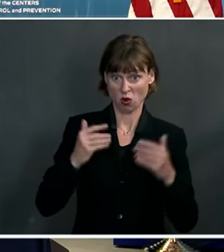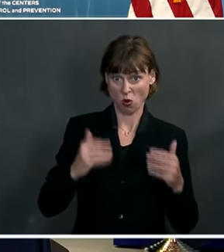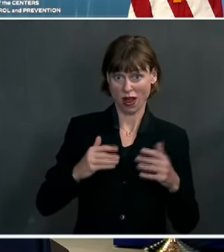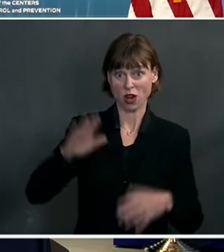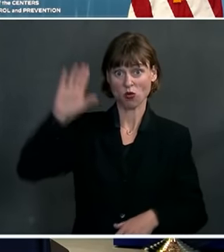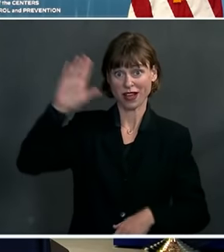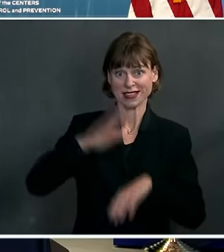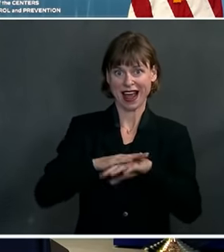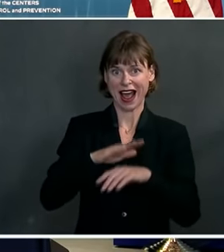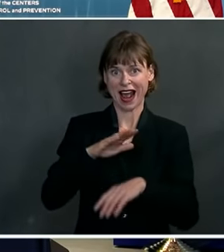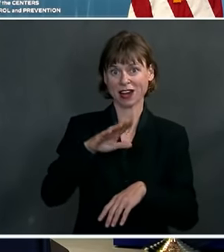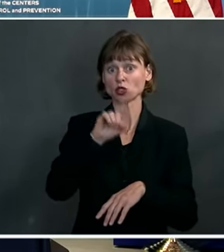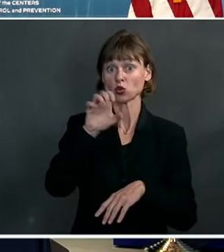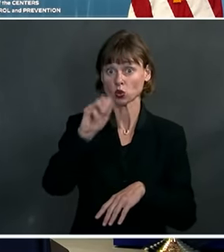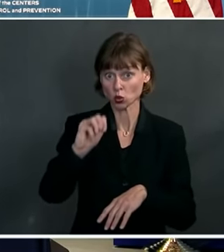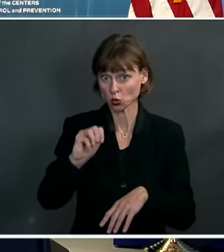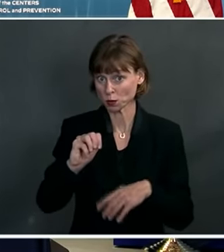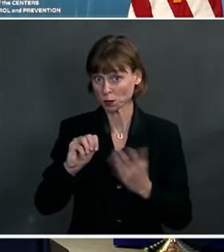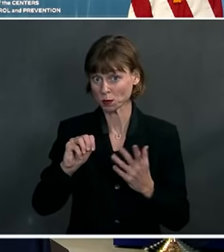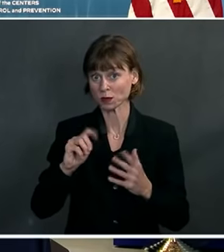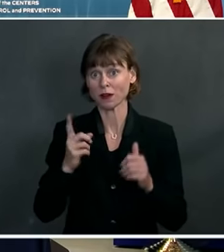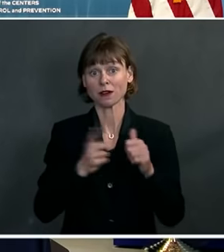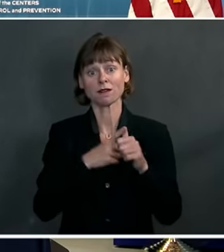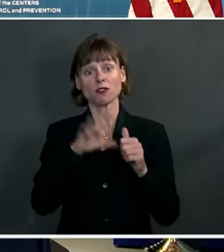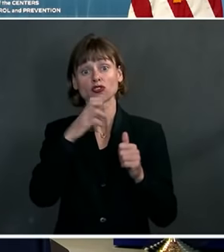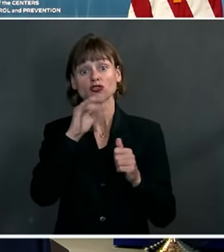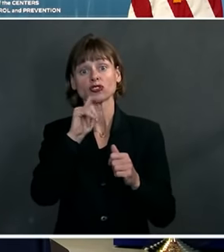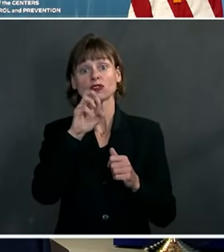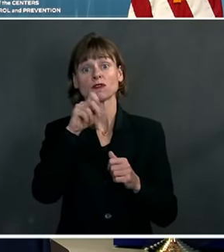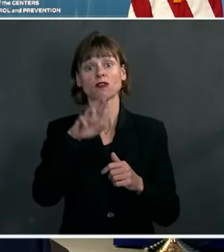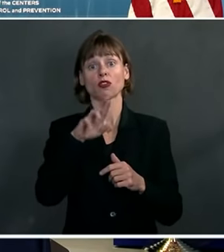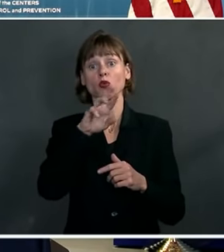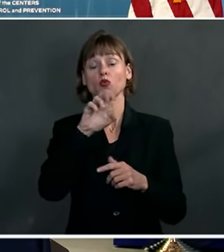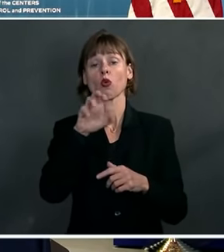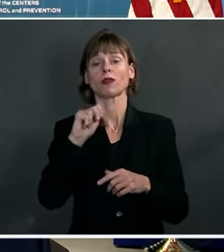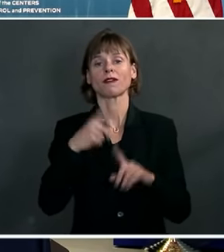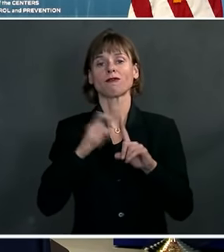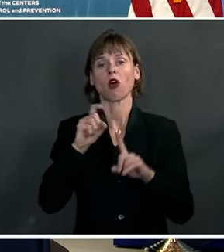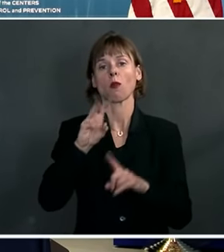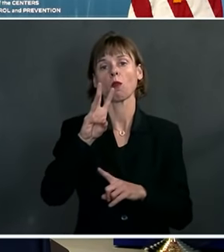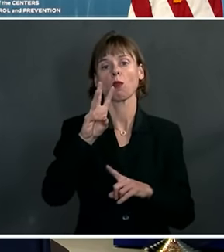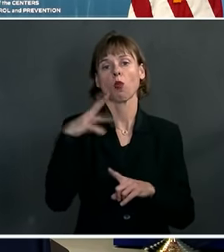hand on the Zoom feature. First up, we're going to go to Christopher Rowland at The Washington Post.